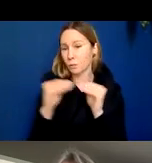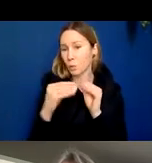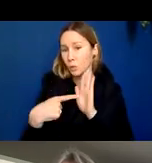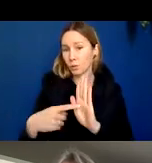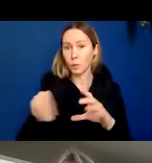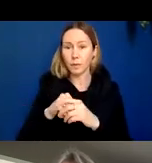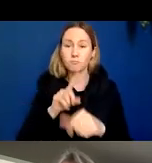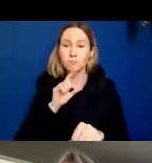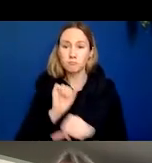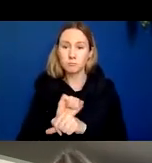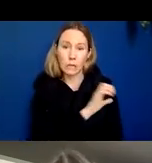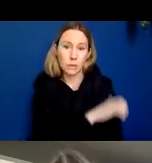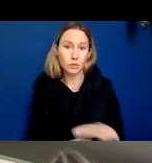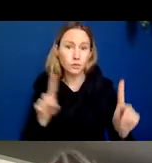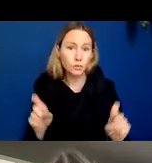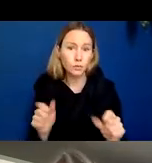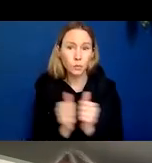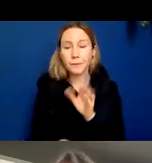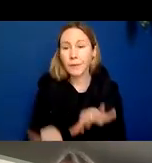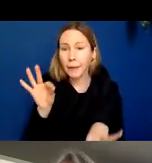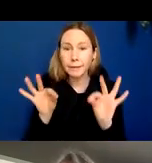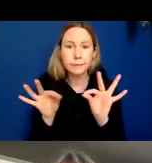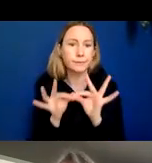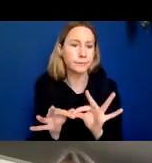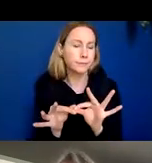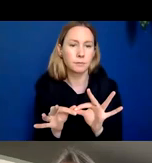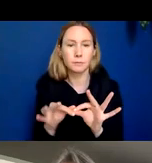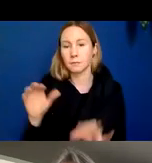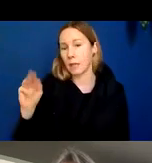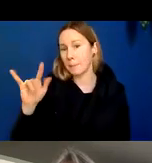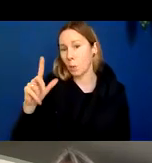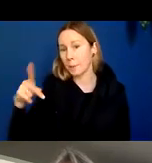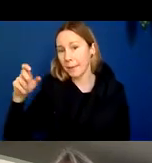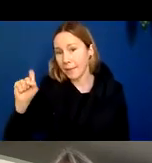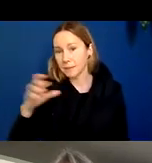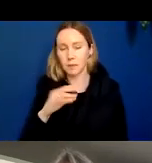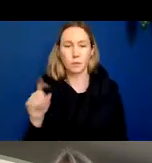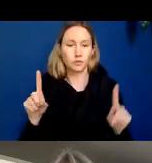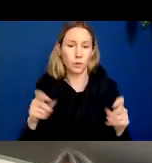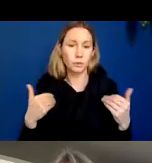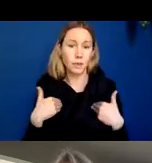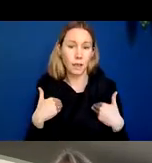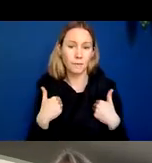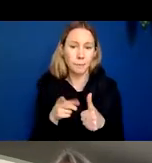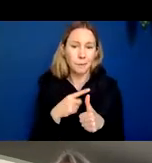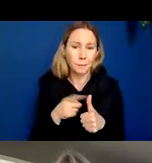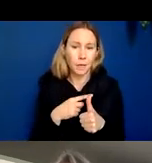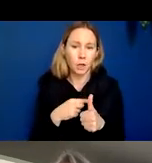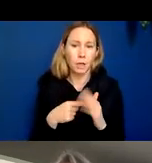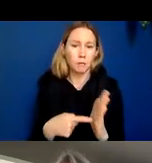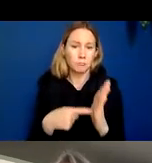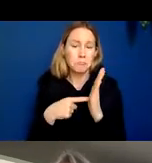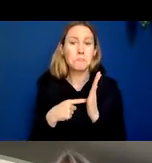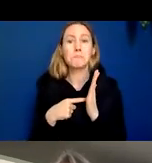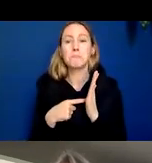clinical trials in terms of findings in terms of amyloid PET and trials that have had preliminary signals in terms of